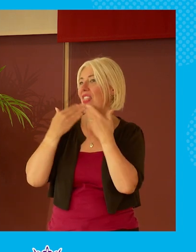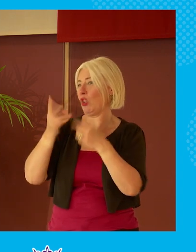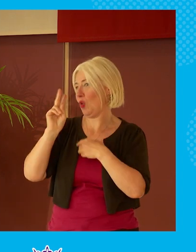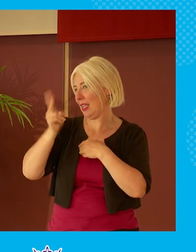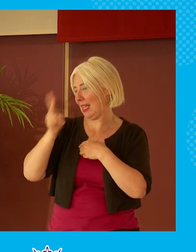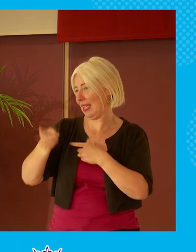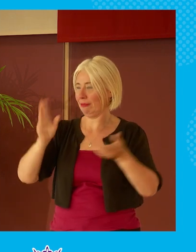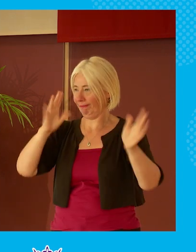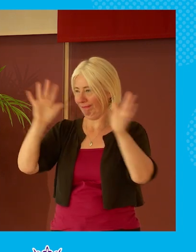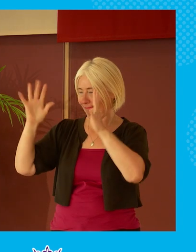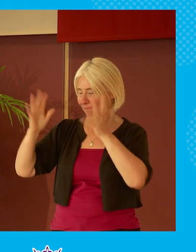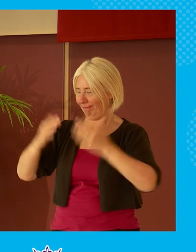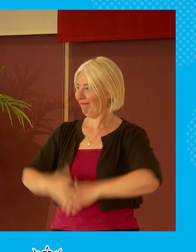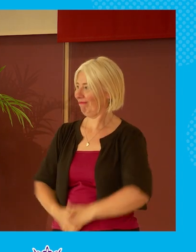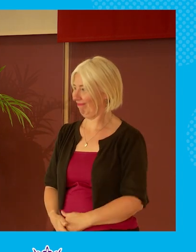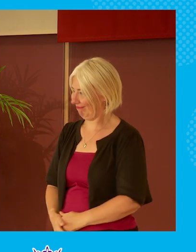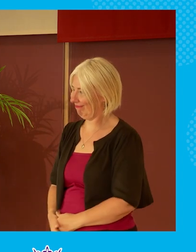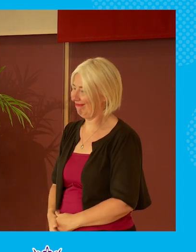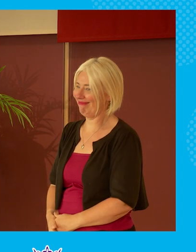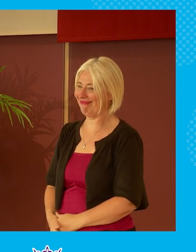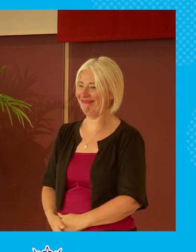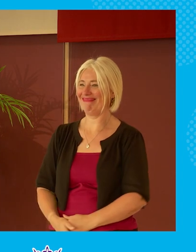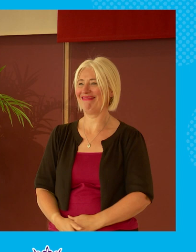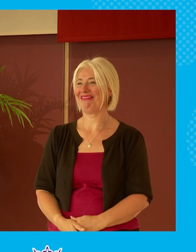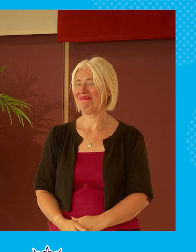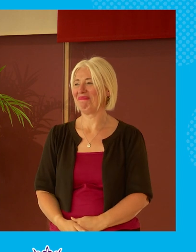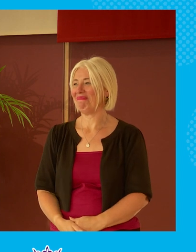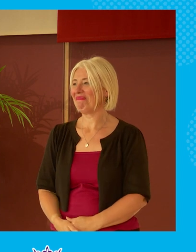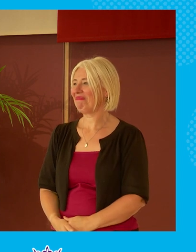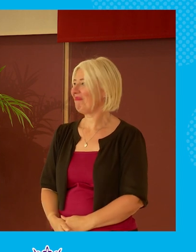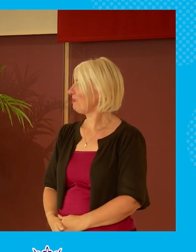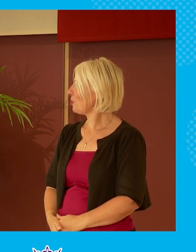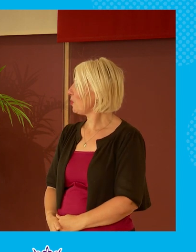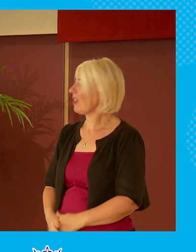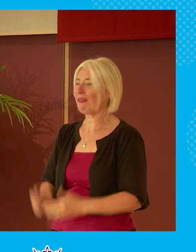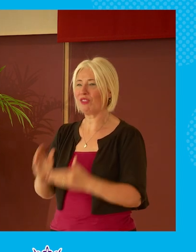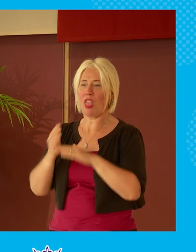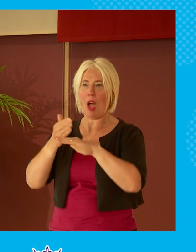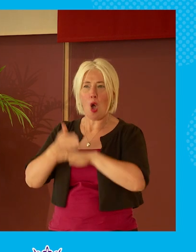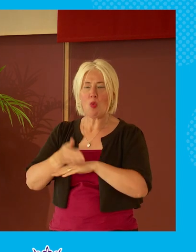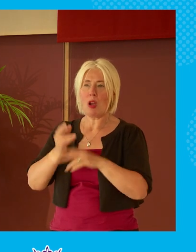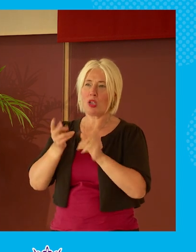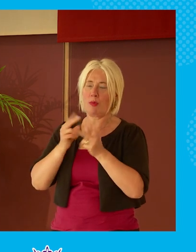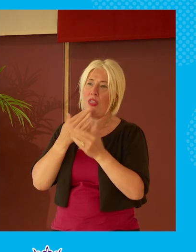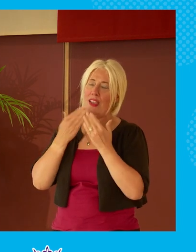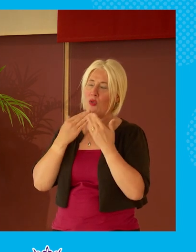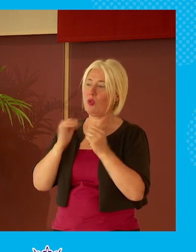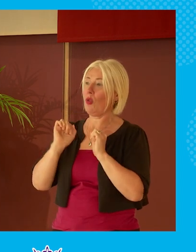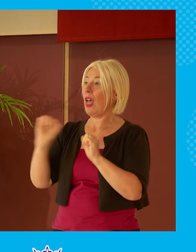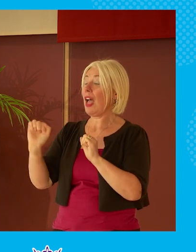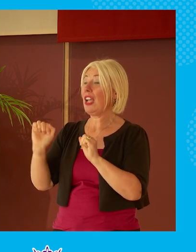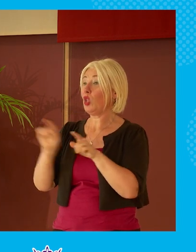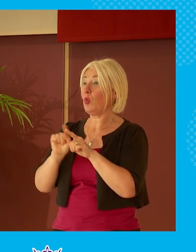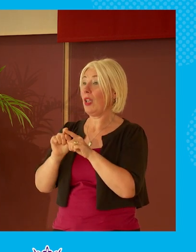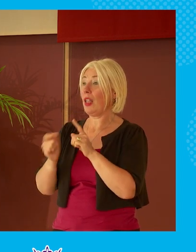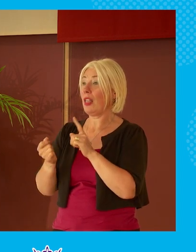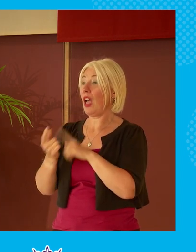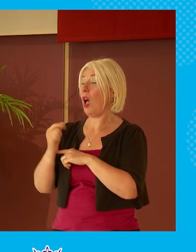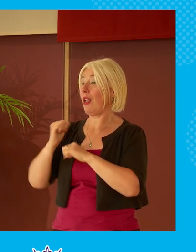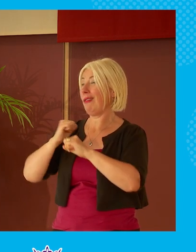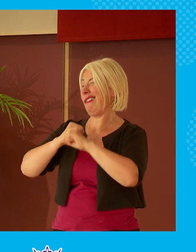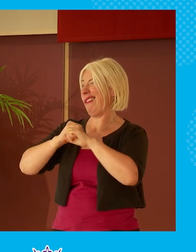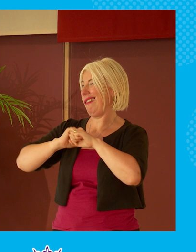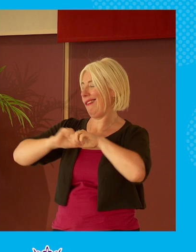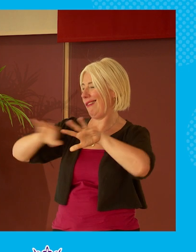their hard work i take the opportunity of a shameless plug